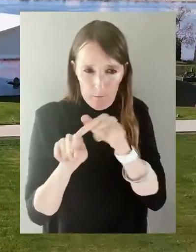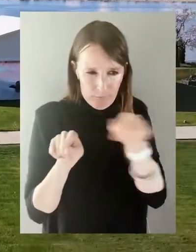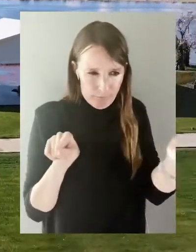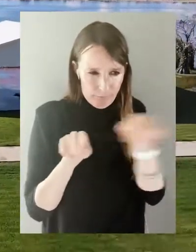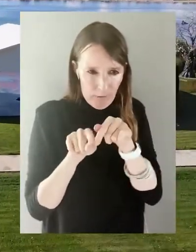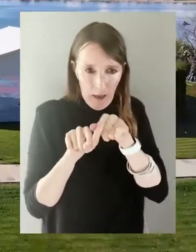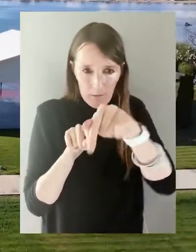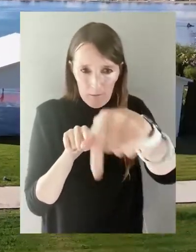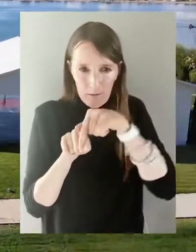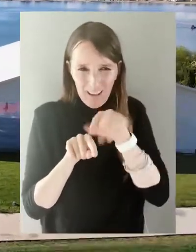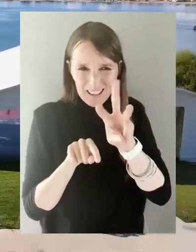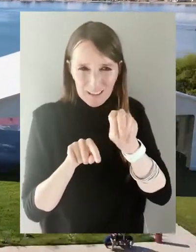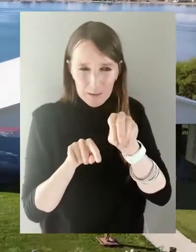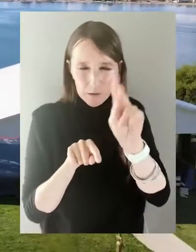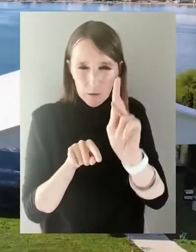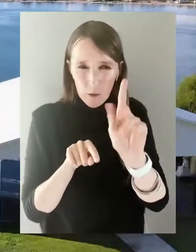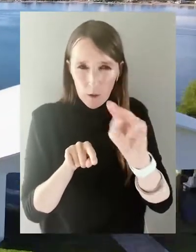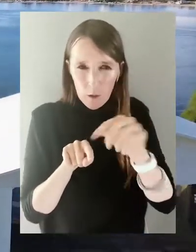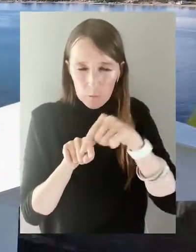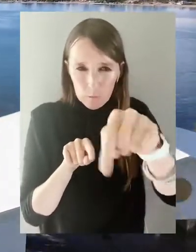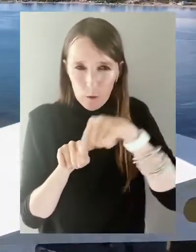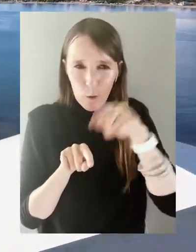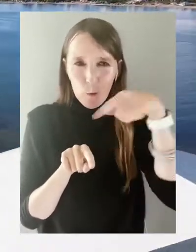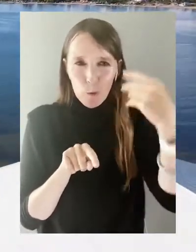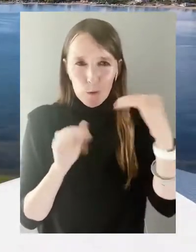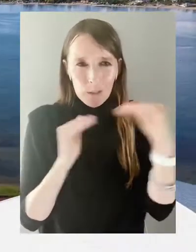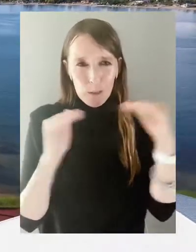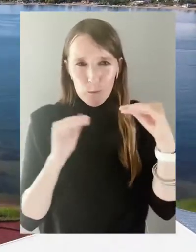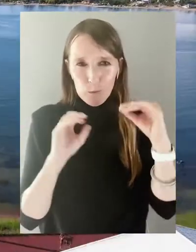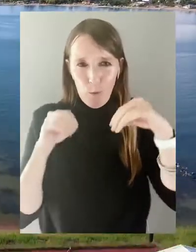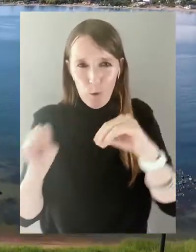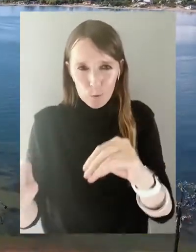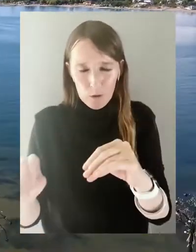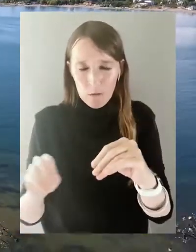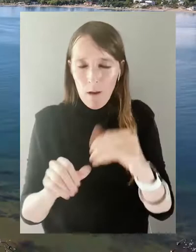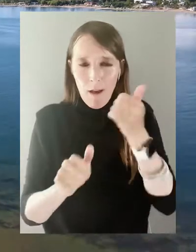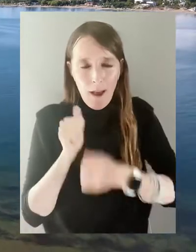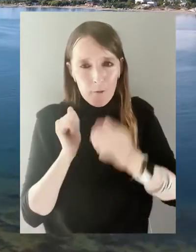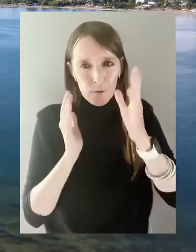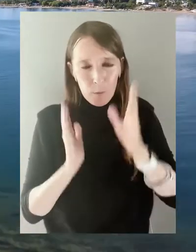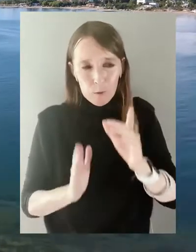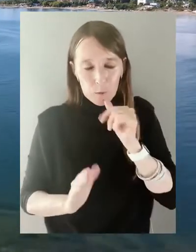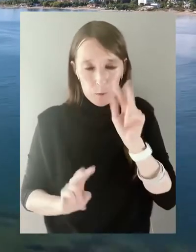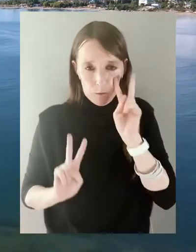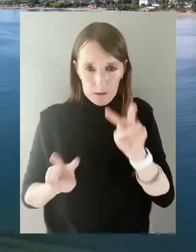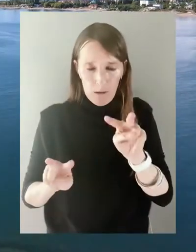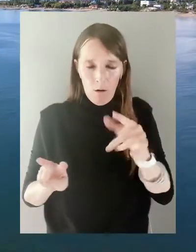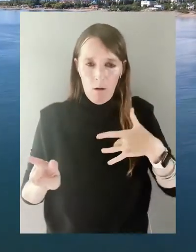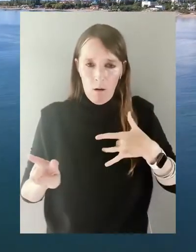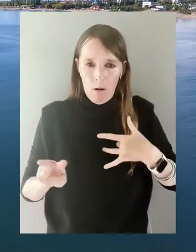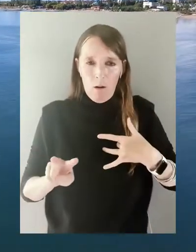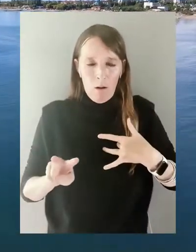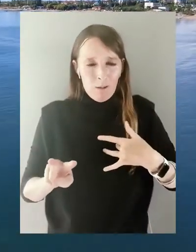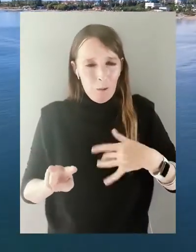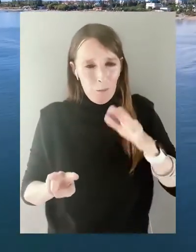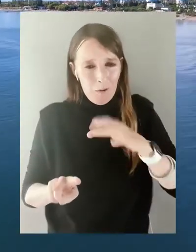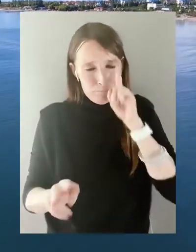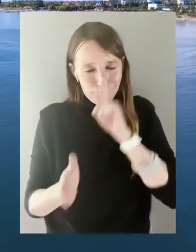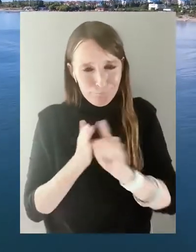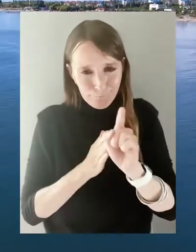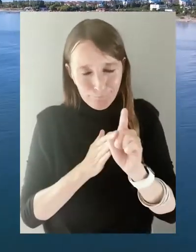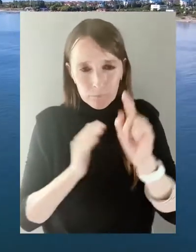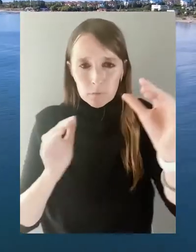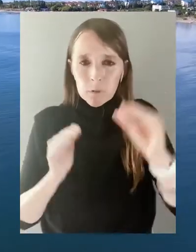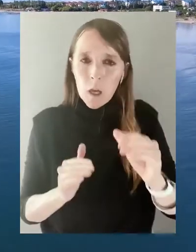180 kilometers long and 60 kilometers wide, makes it look like a sea. There are no visitors indifferent to its